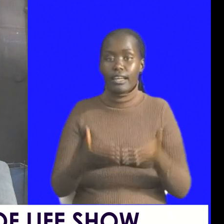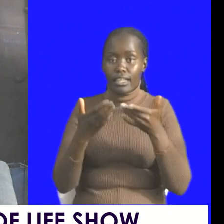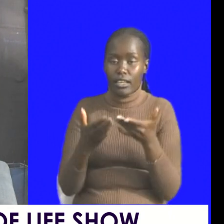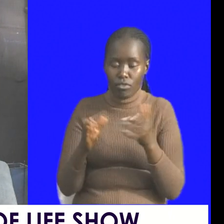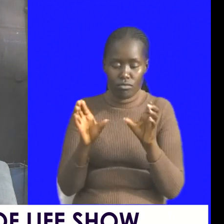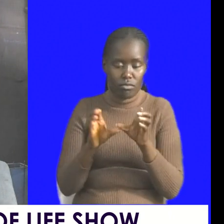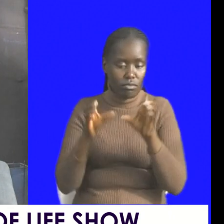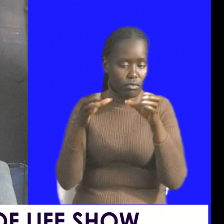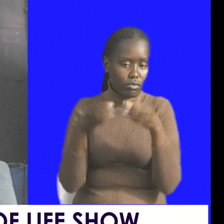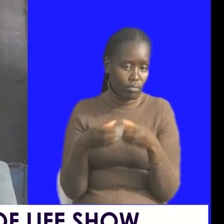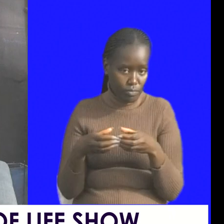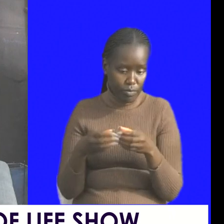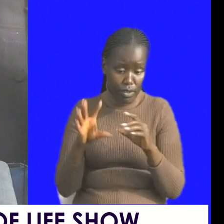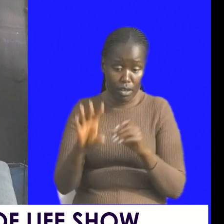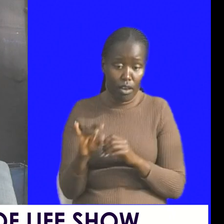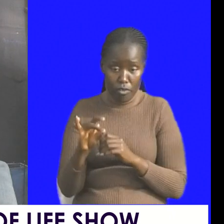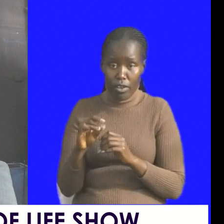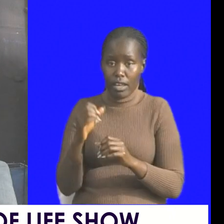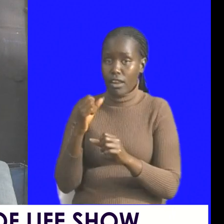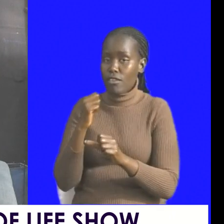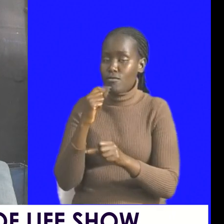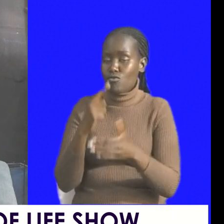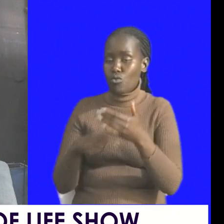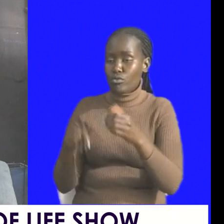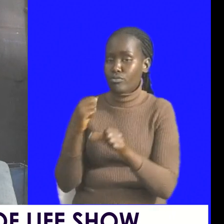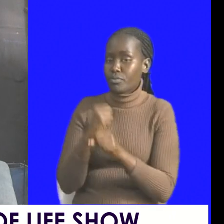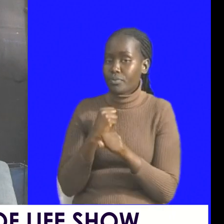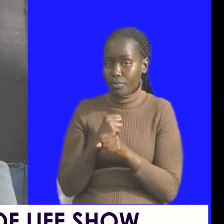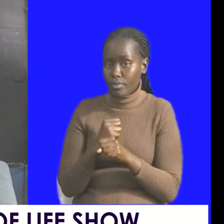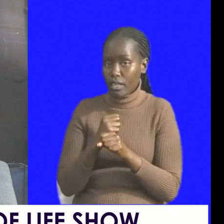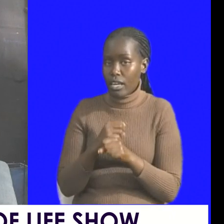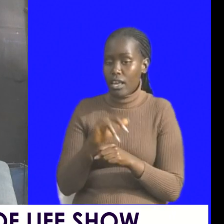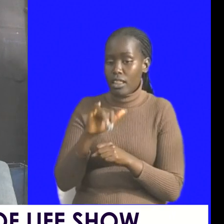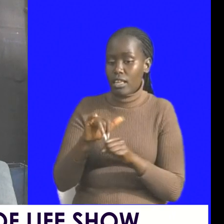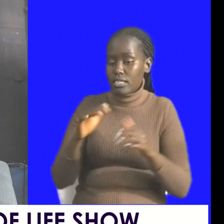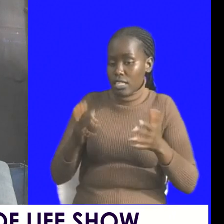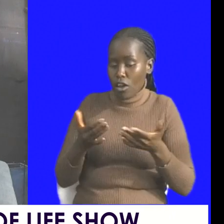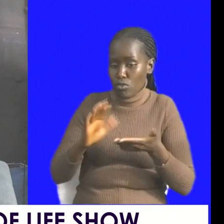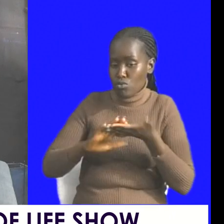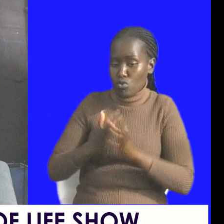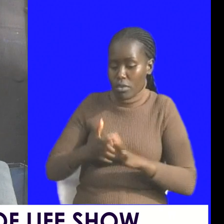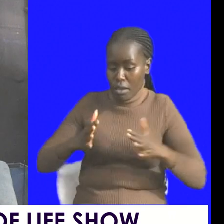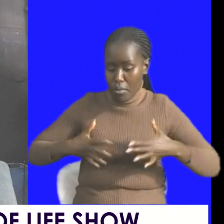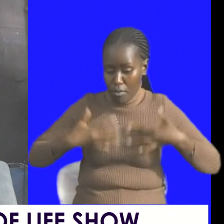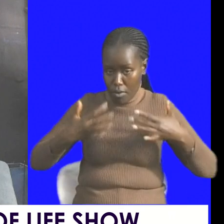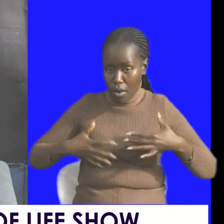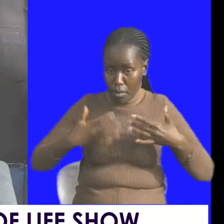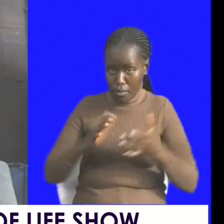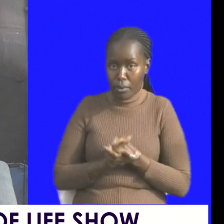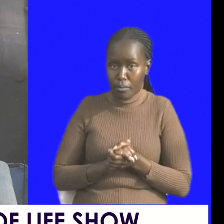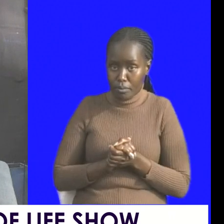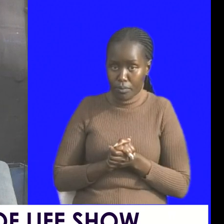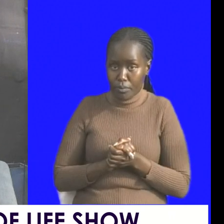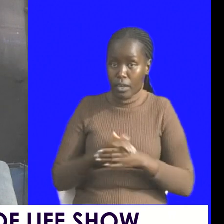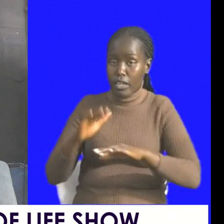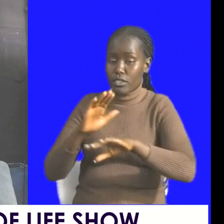community find something to do that is how to be happy work and this is not being sarcastic is